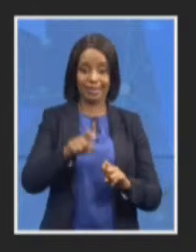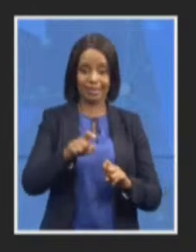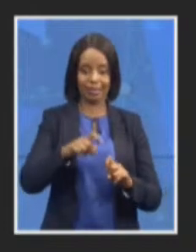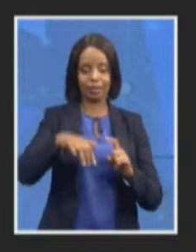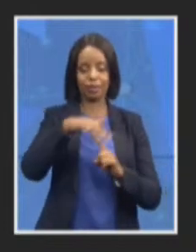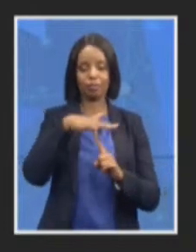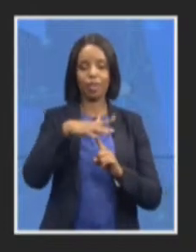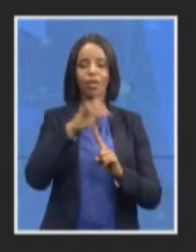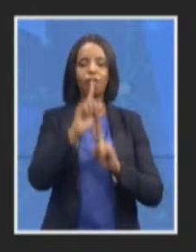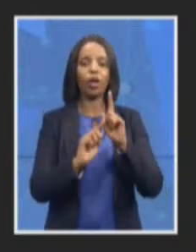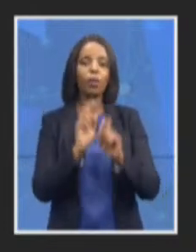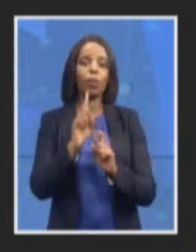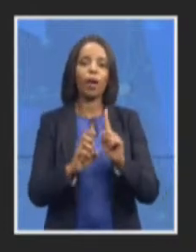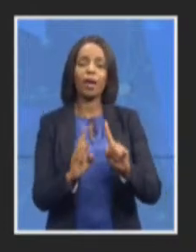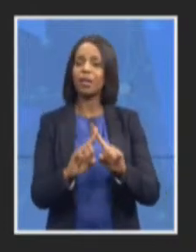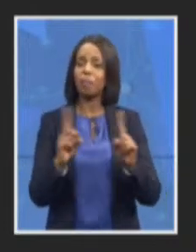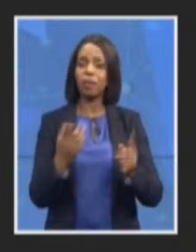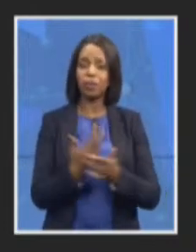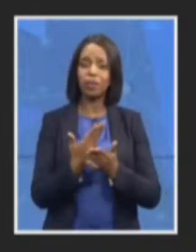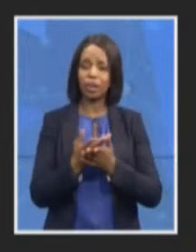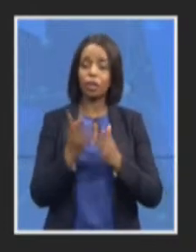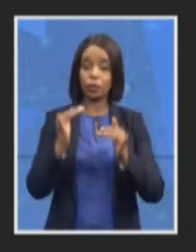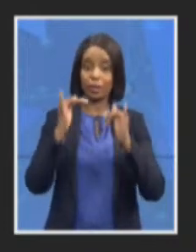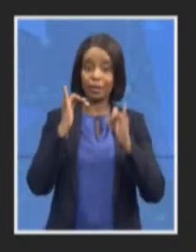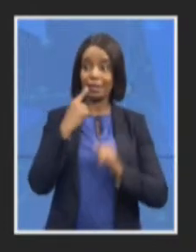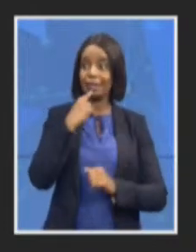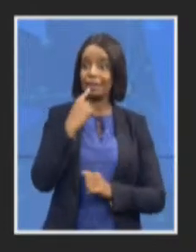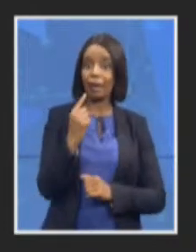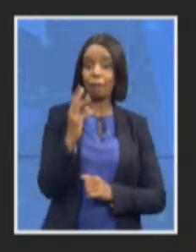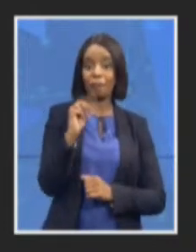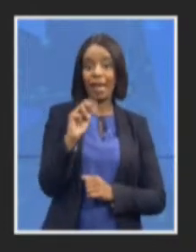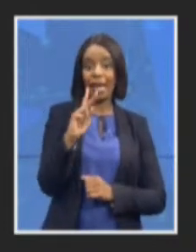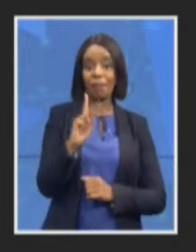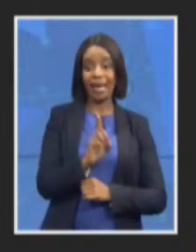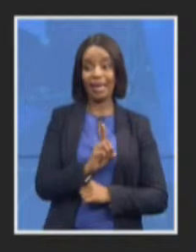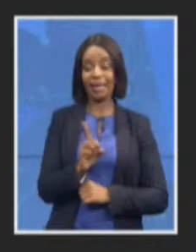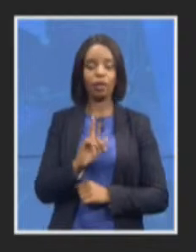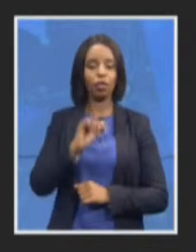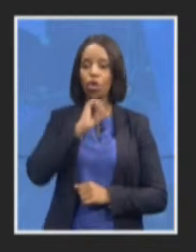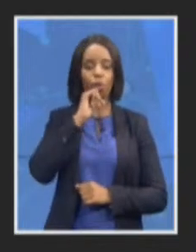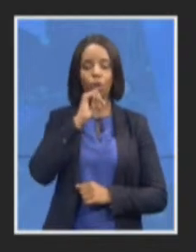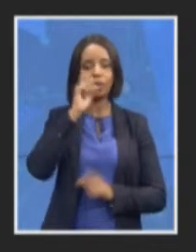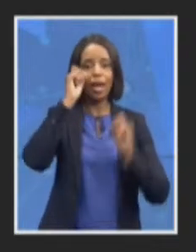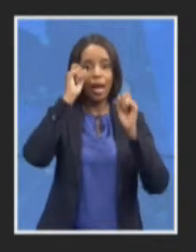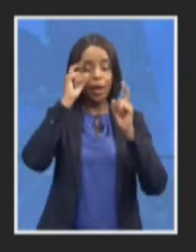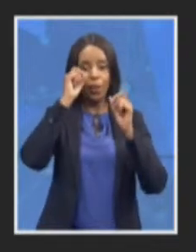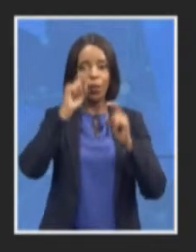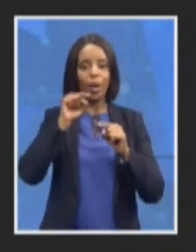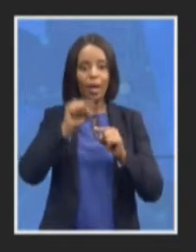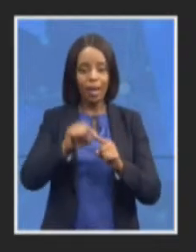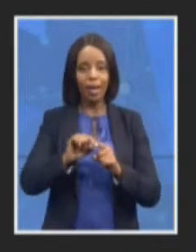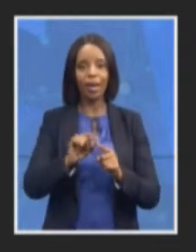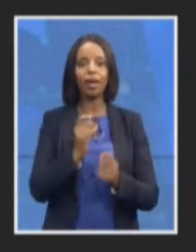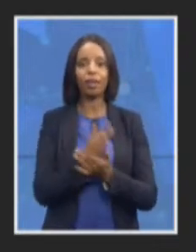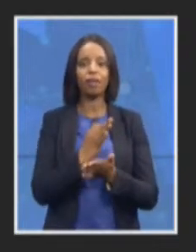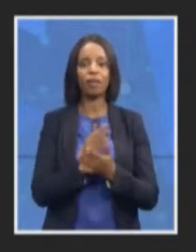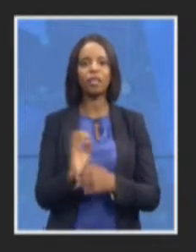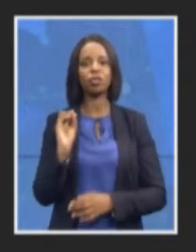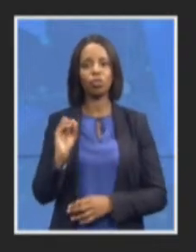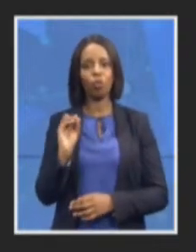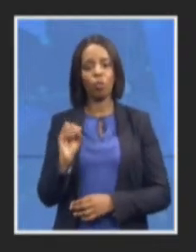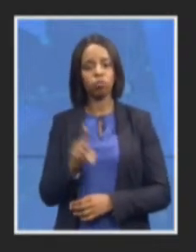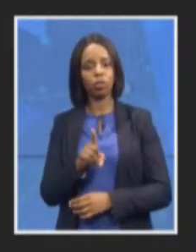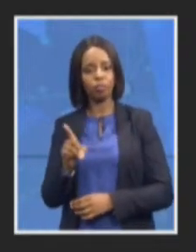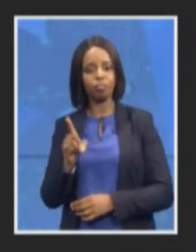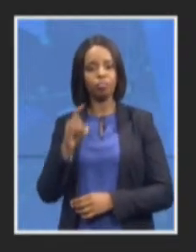recently the NPA was not aware of the fact that there was a state security signal given for the removal of these men